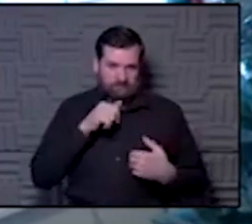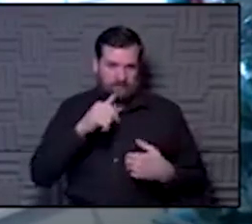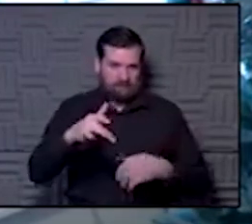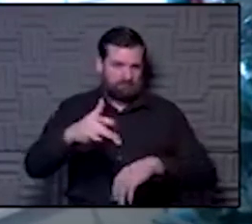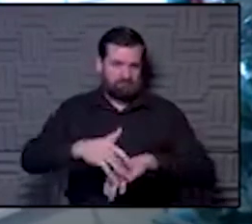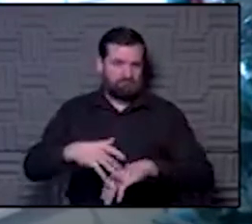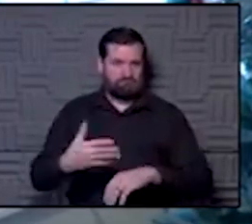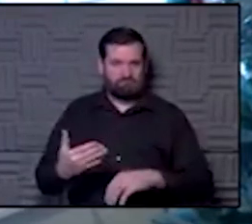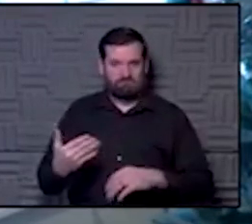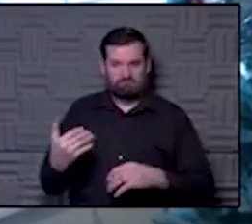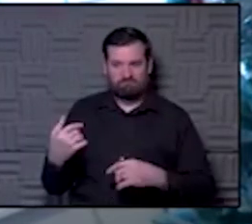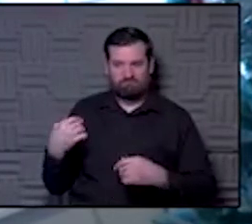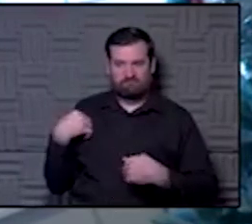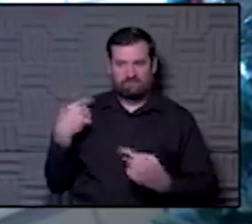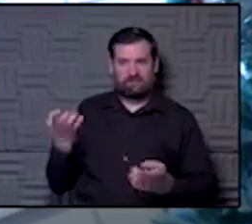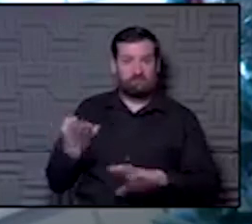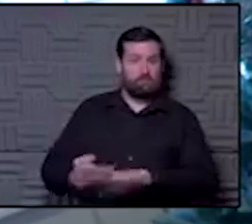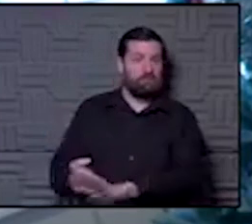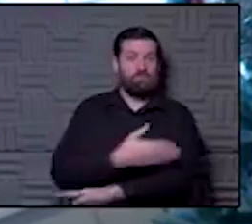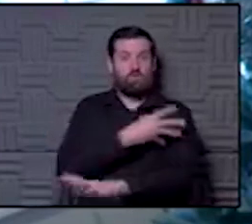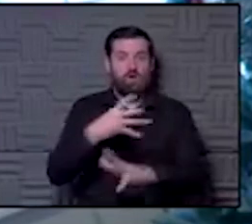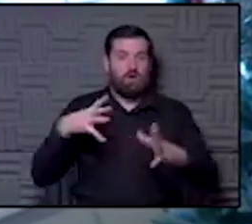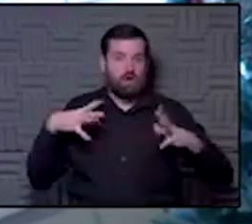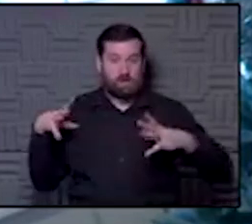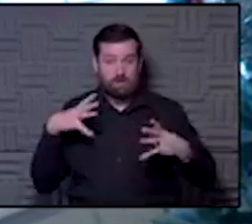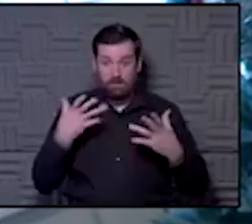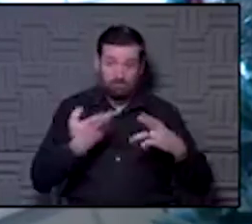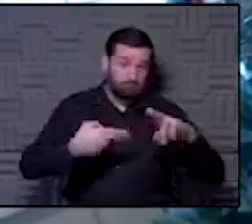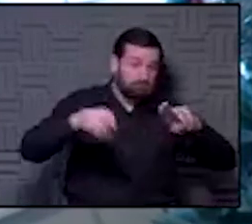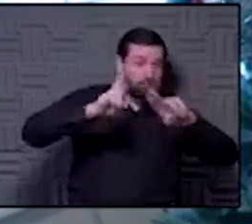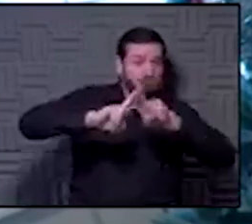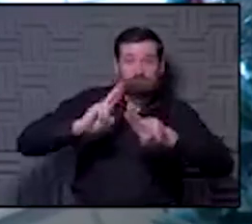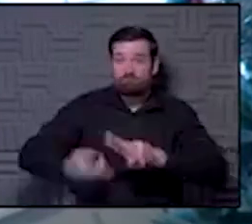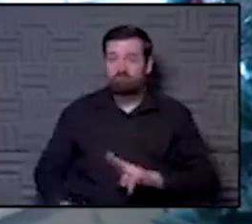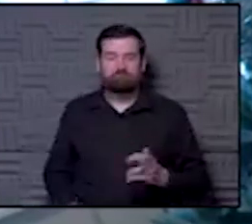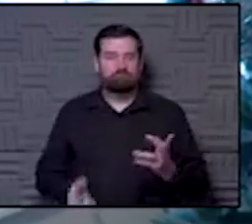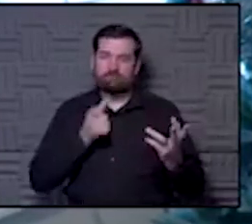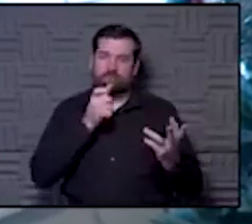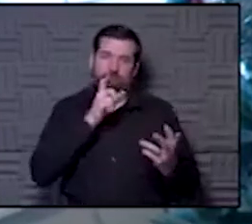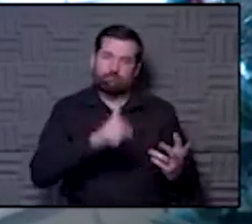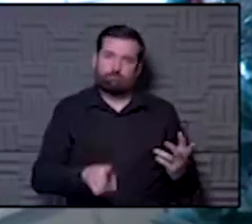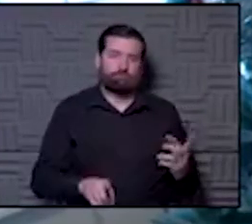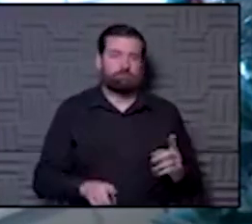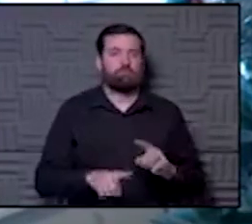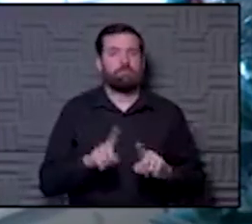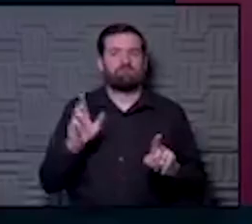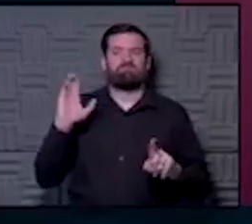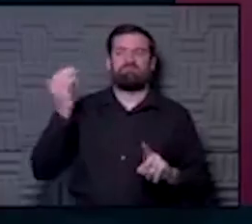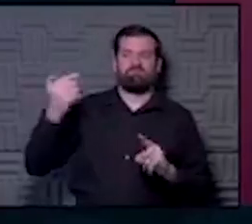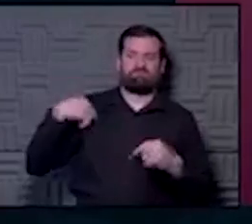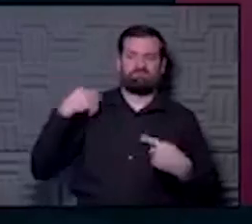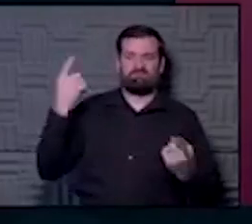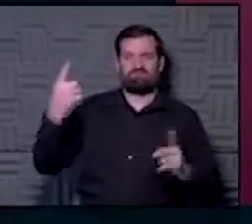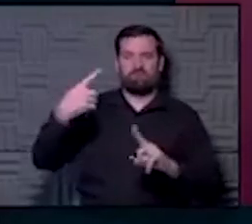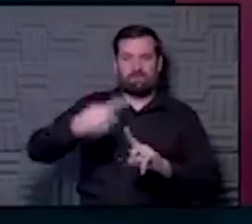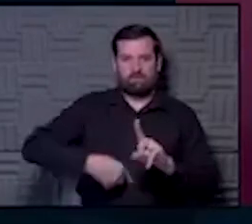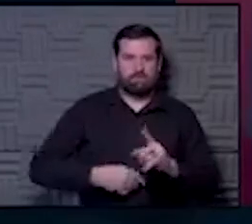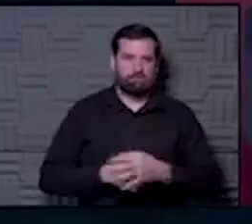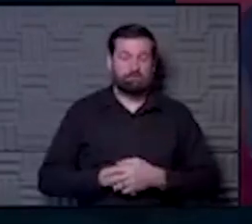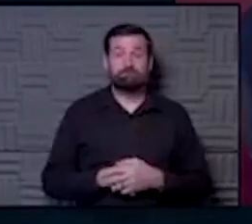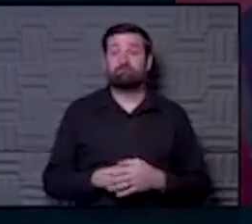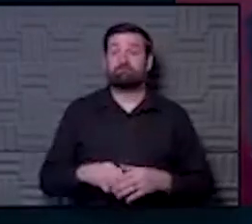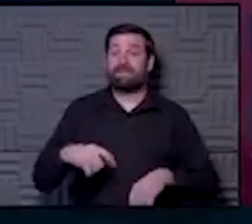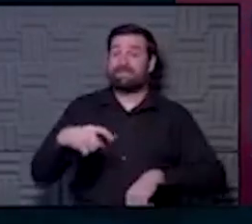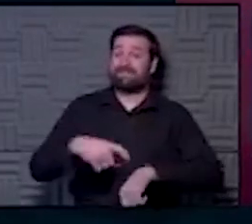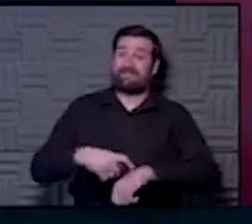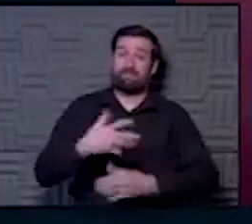since before the holidays. So I don't know if it's gone up or down, but that's kind of been my impression for the last month. All right. Well, I think my